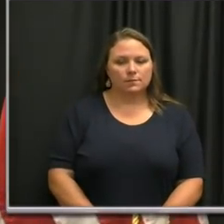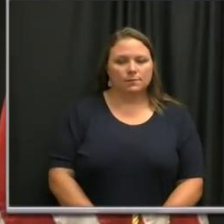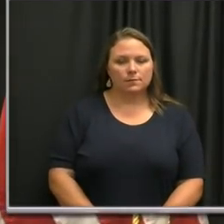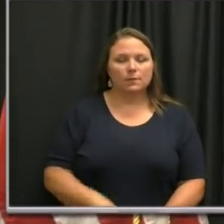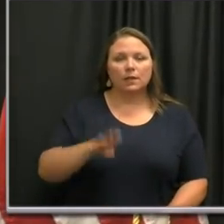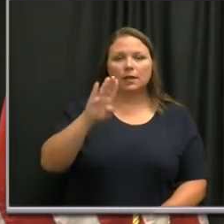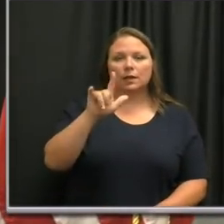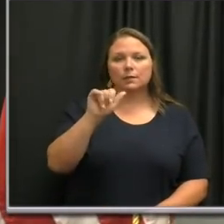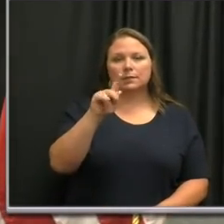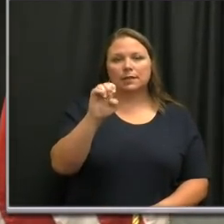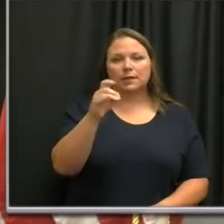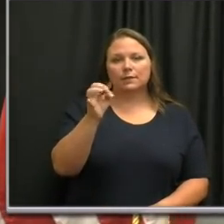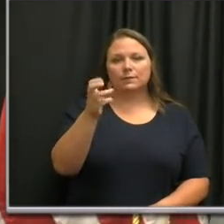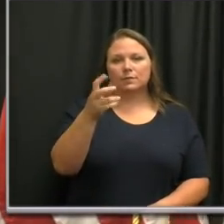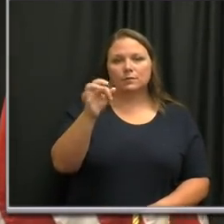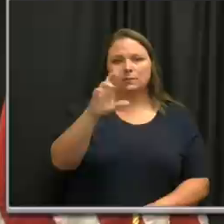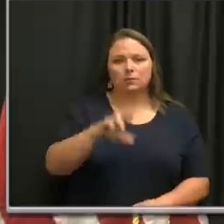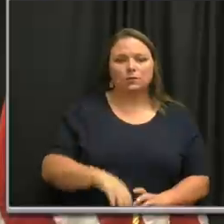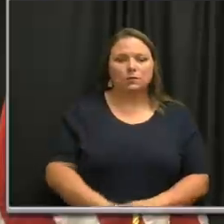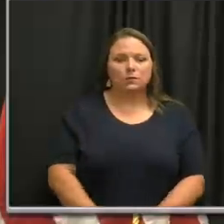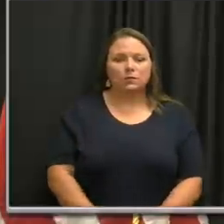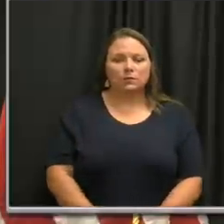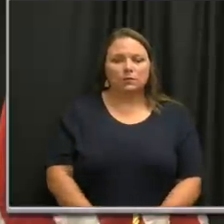Blake Farmer, WPLN. Blake.